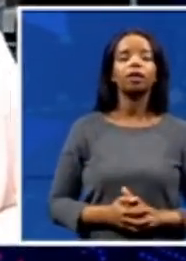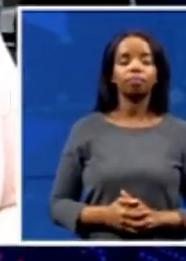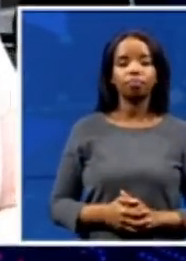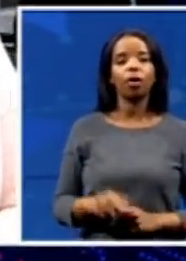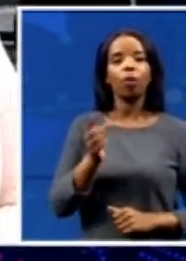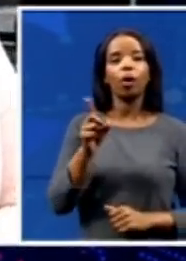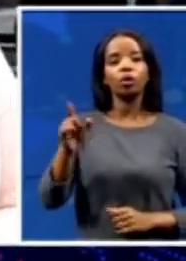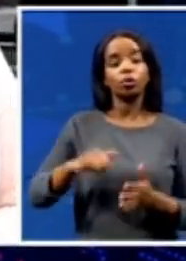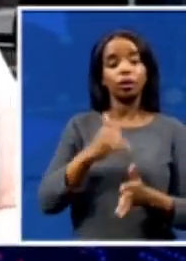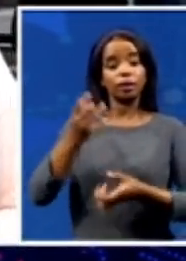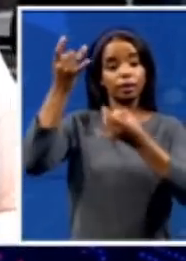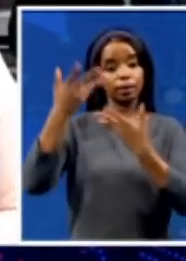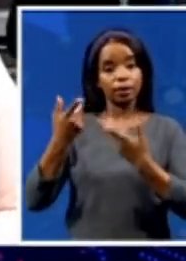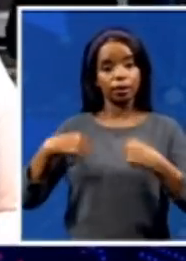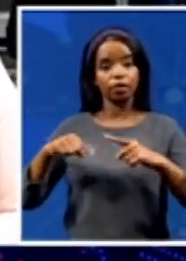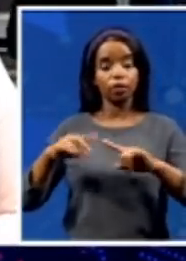floods. Ayanda Mkhlongo there for you.